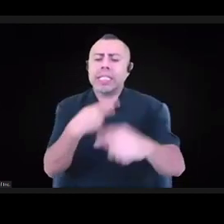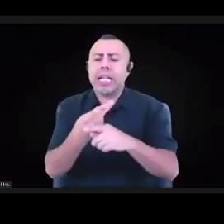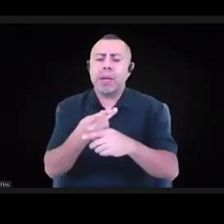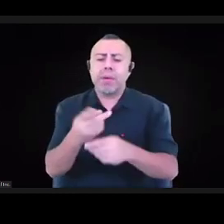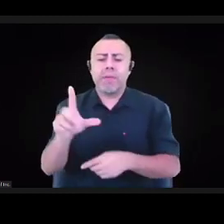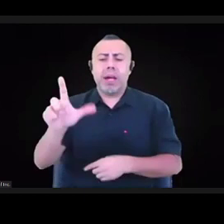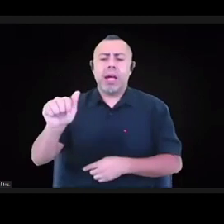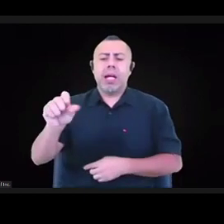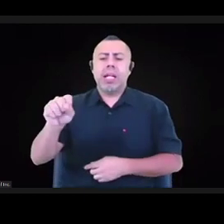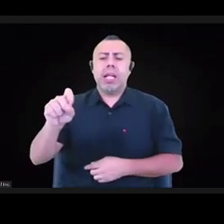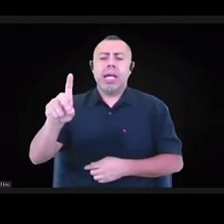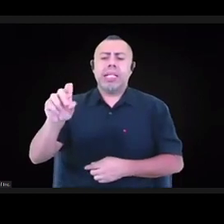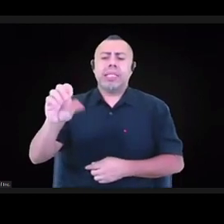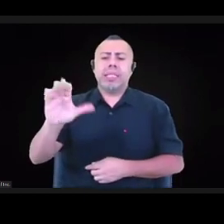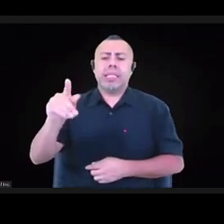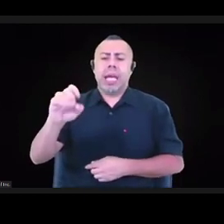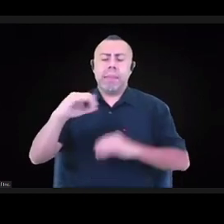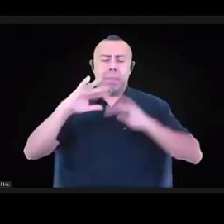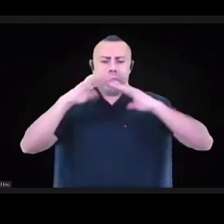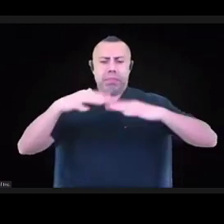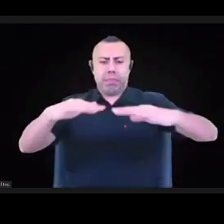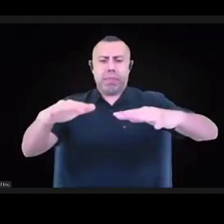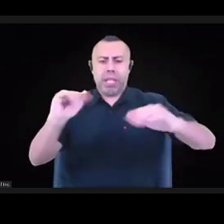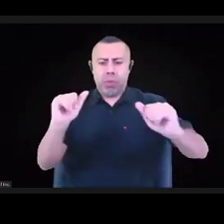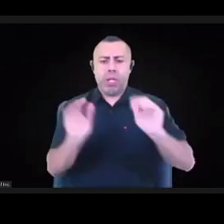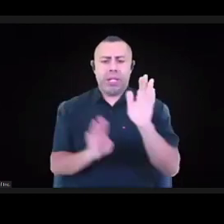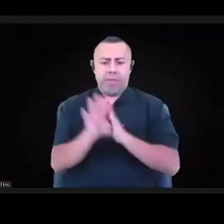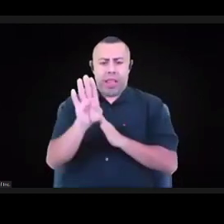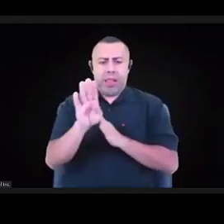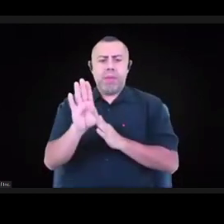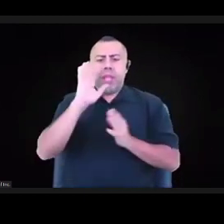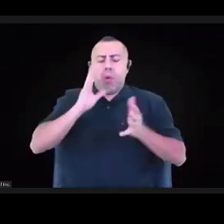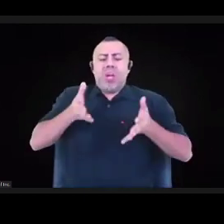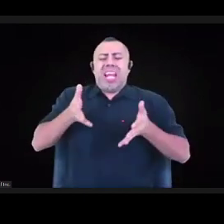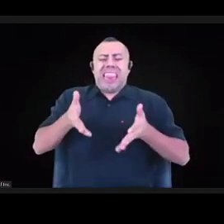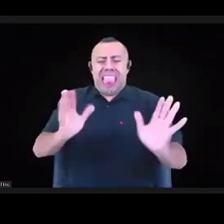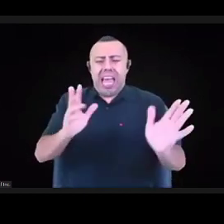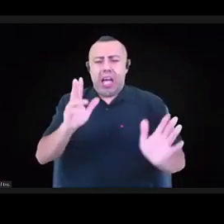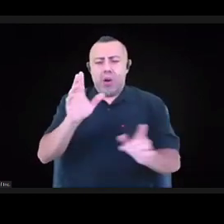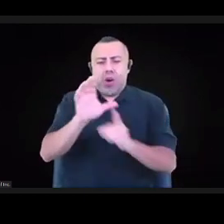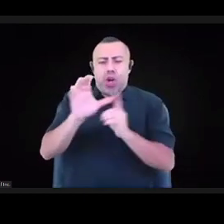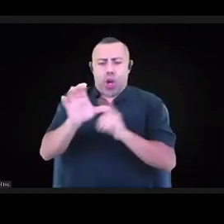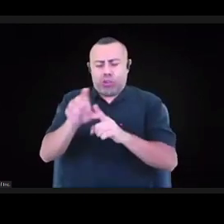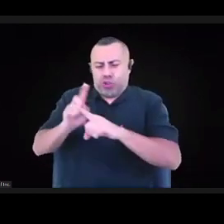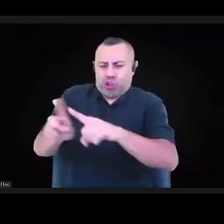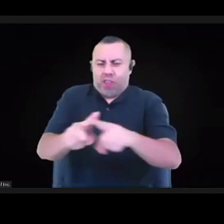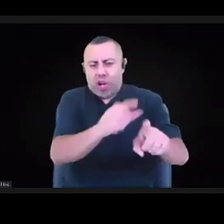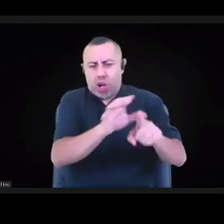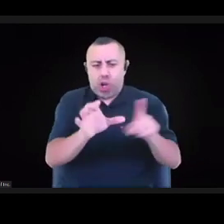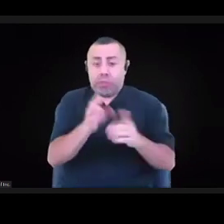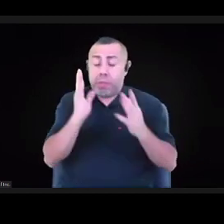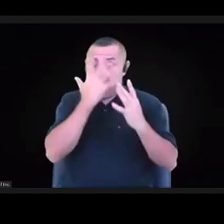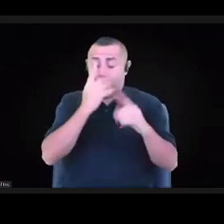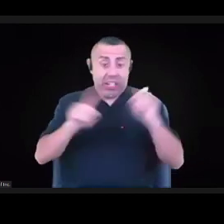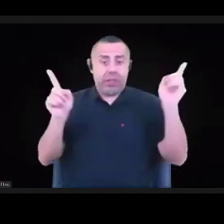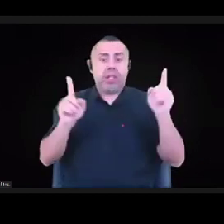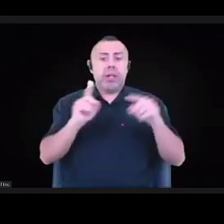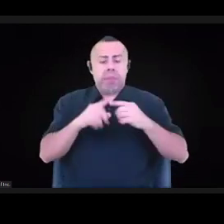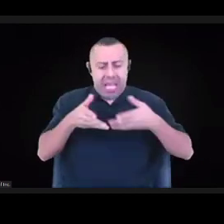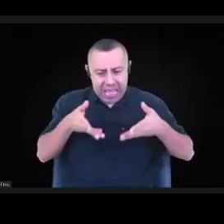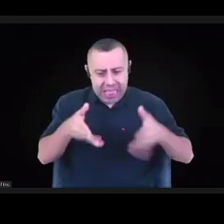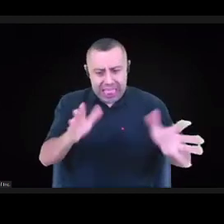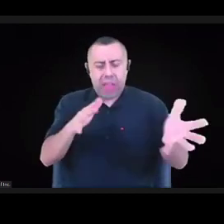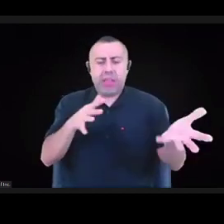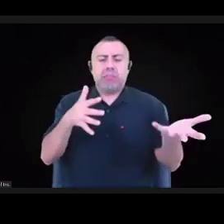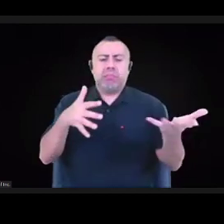viewpoints that might be radically different from one another? And that that's what our field talks about. And some of these fields, these viewpoints, you know, from